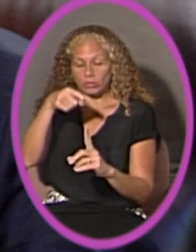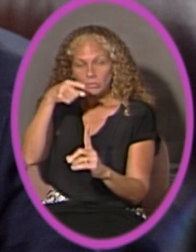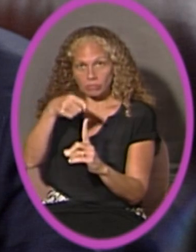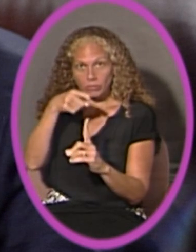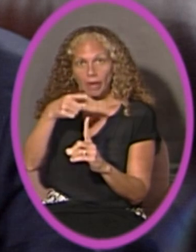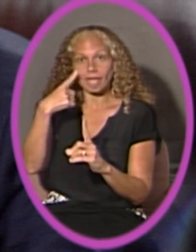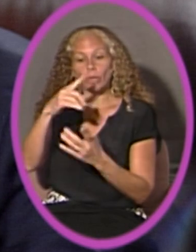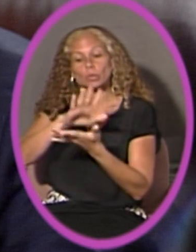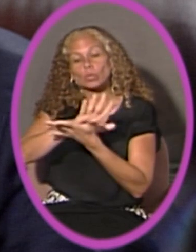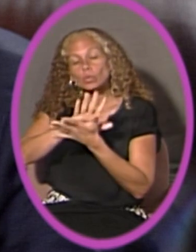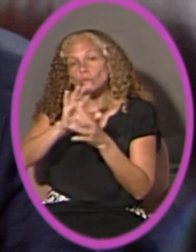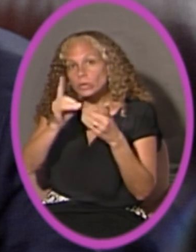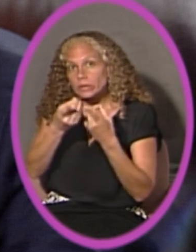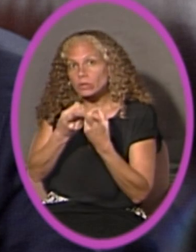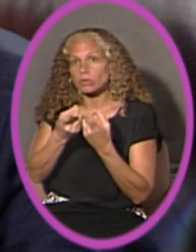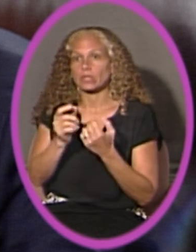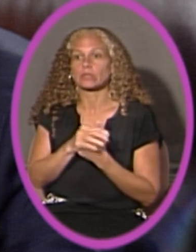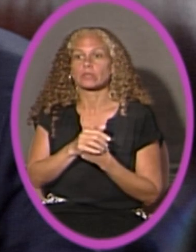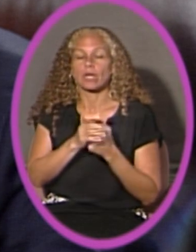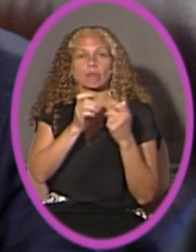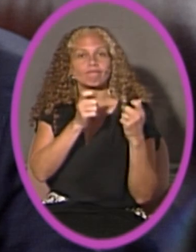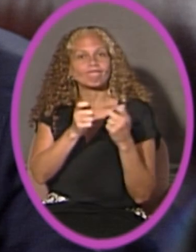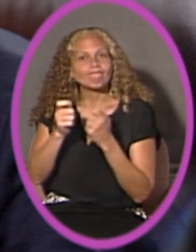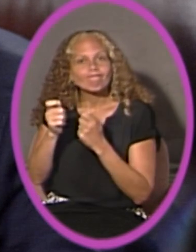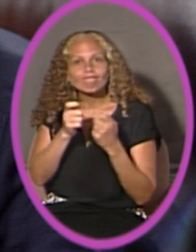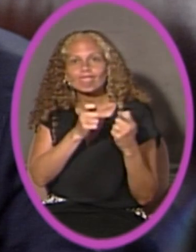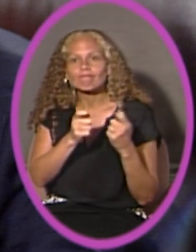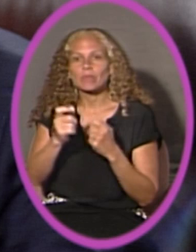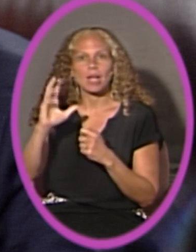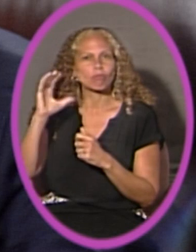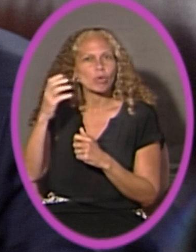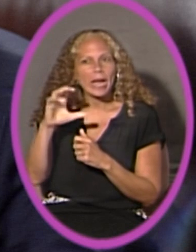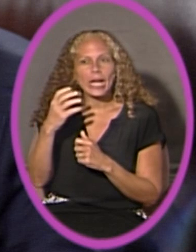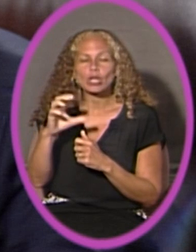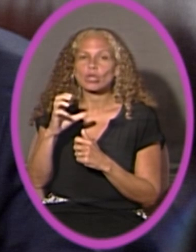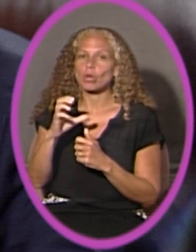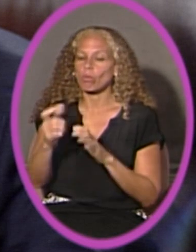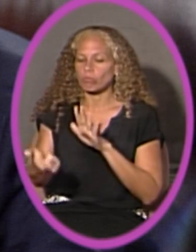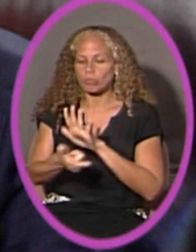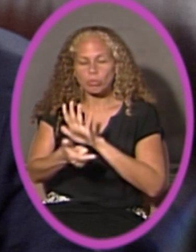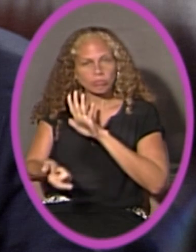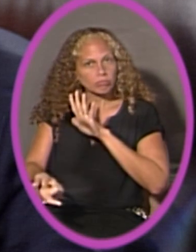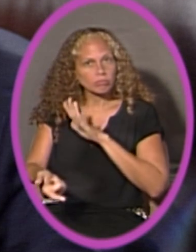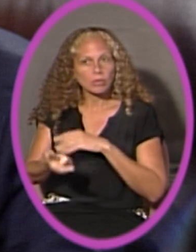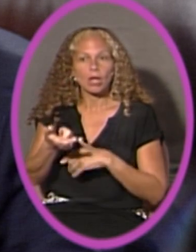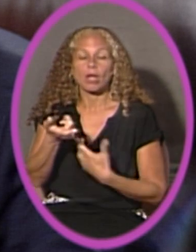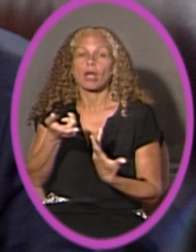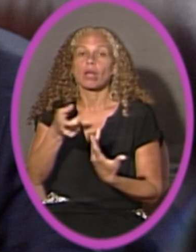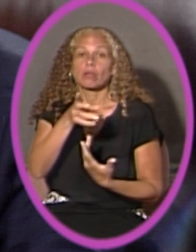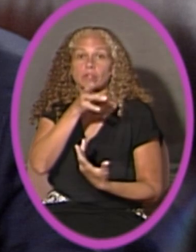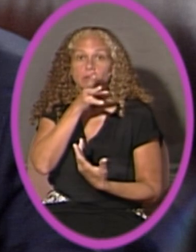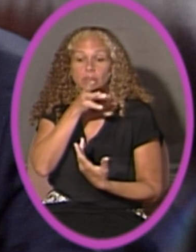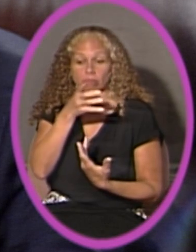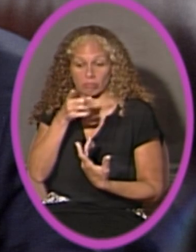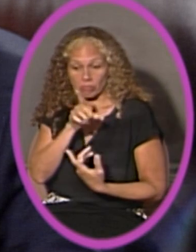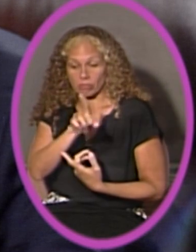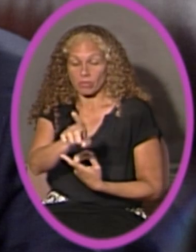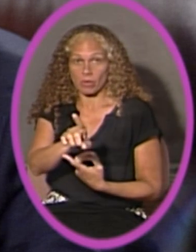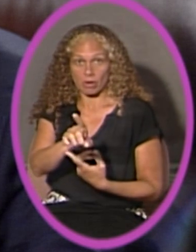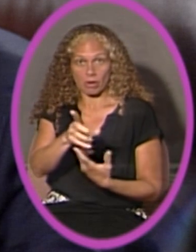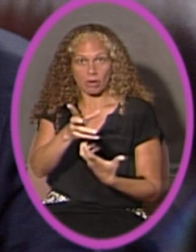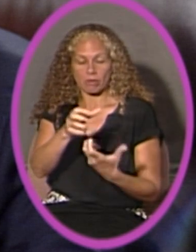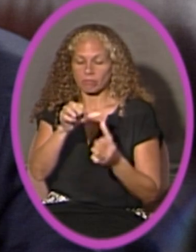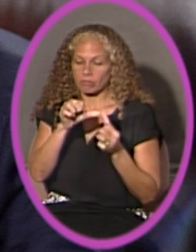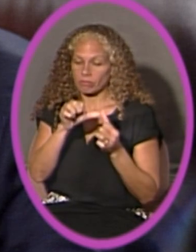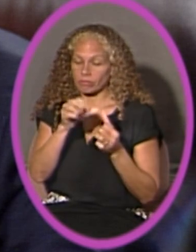district. Campaigning and electioneering on public radio and television are prohibited. Speakers who persist in violating the